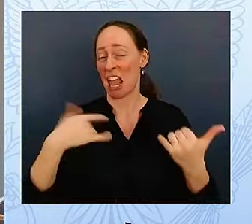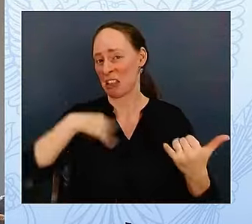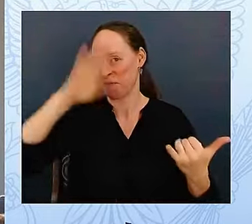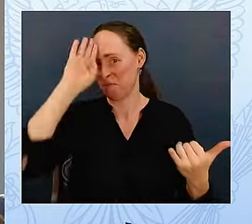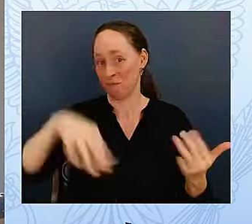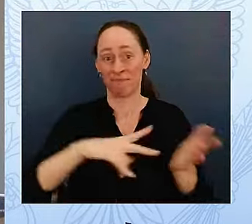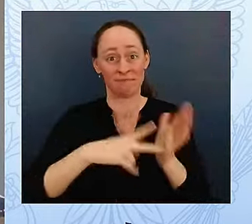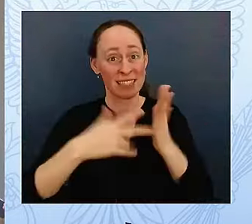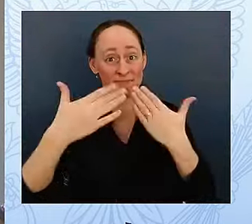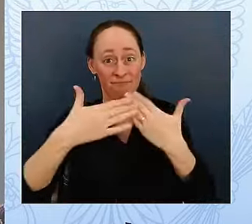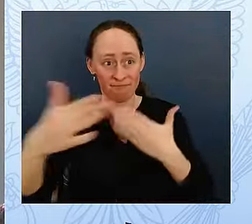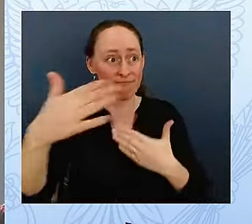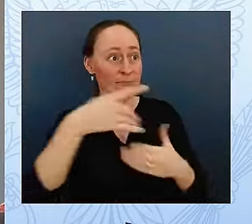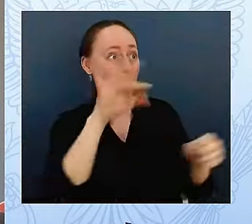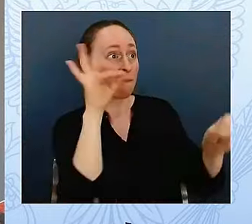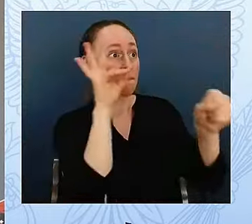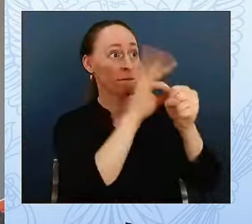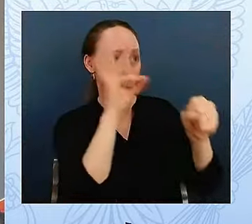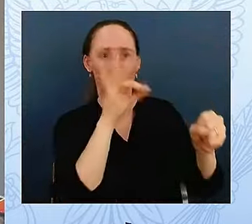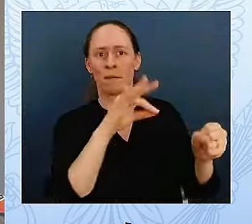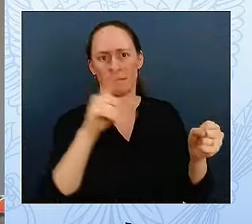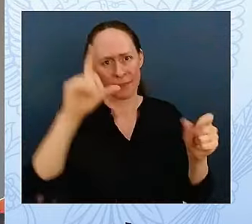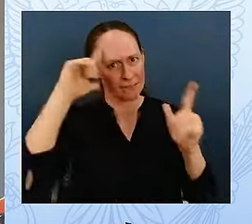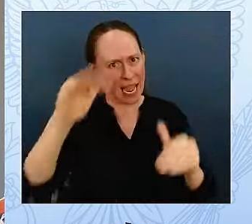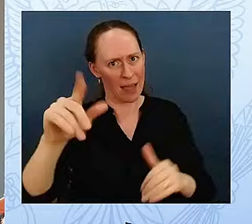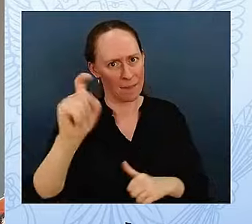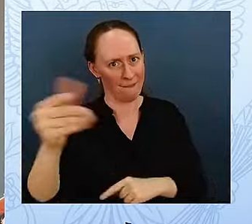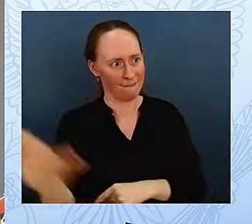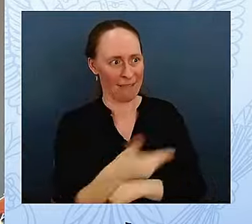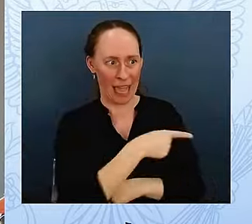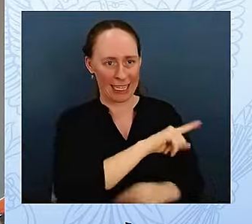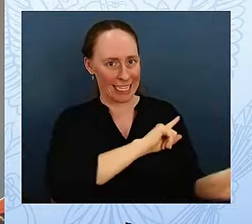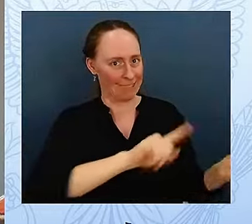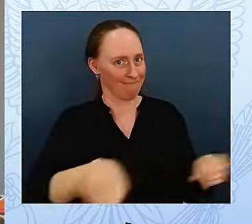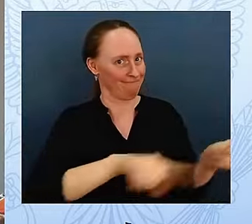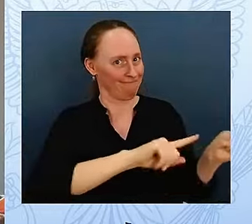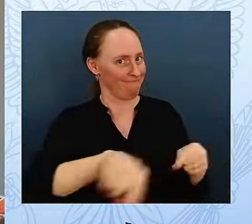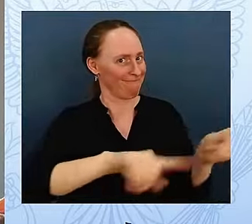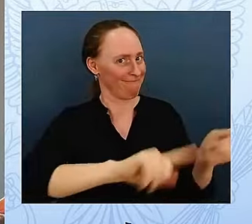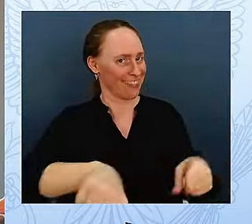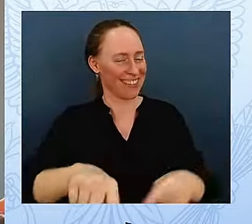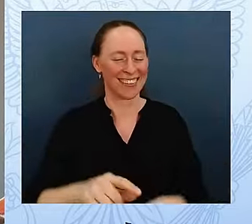Finally, I'd also like to acknowledge Channing Dungey and everyone from Warner Brothers Television.